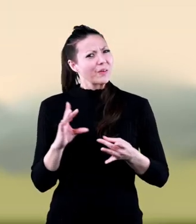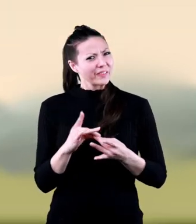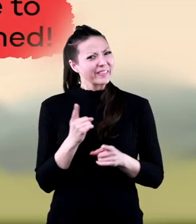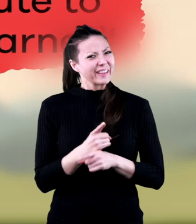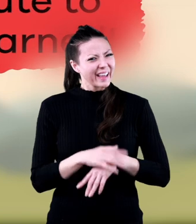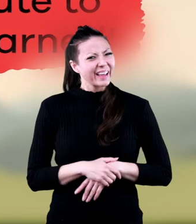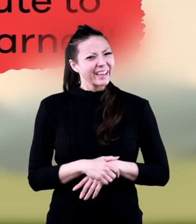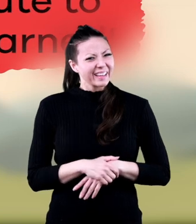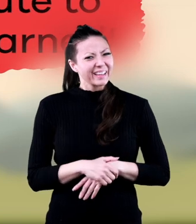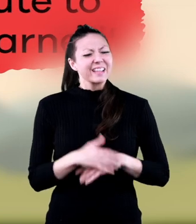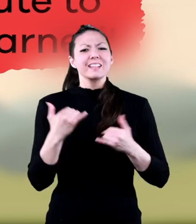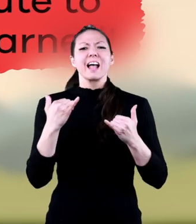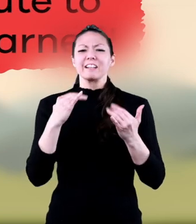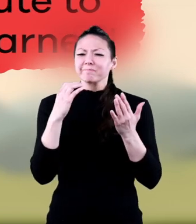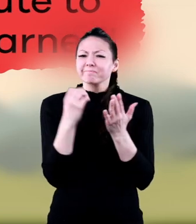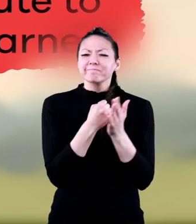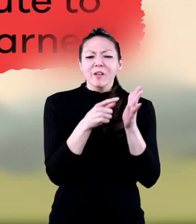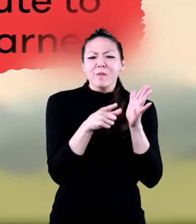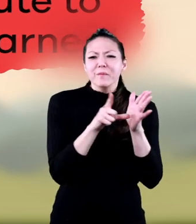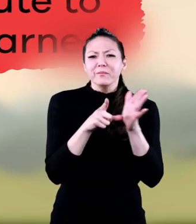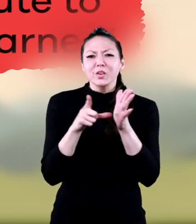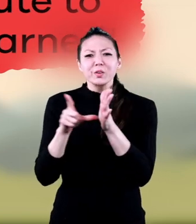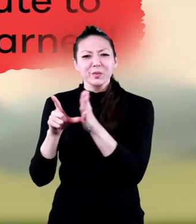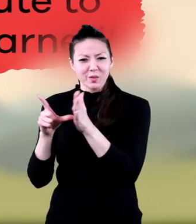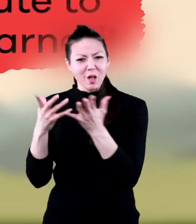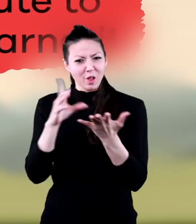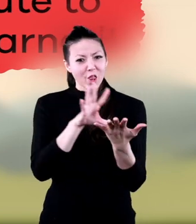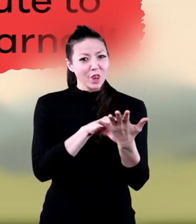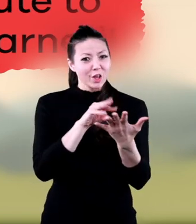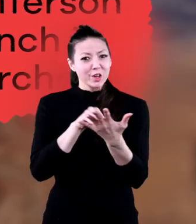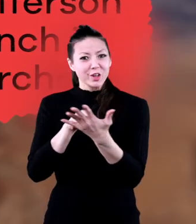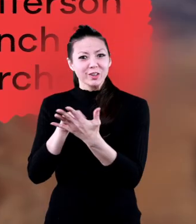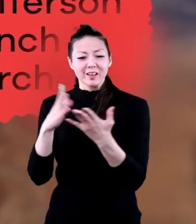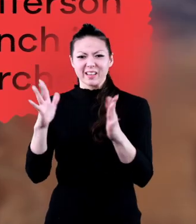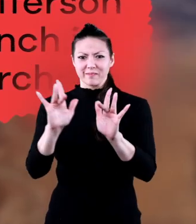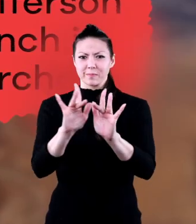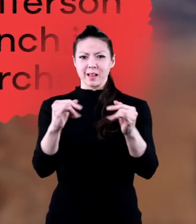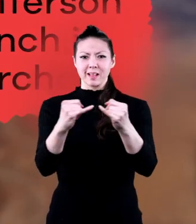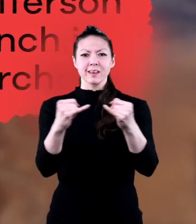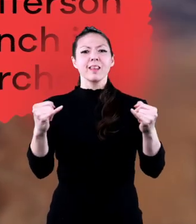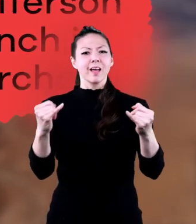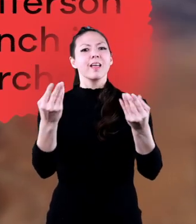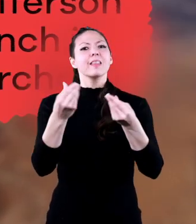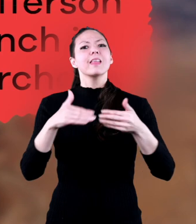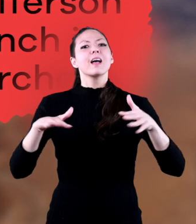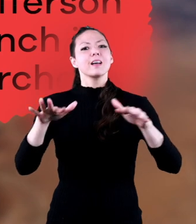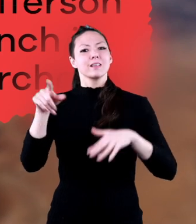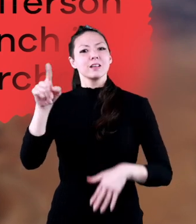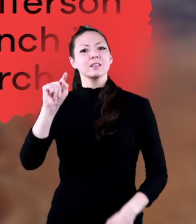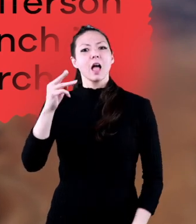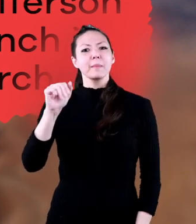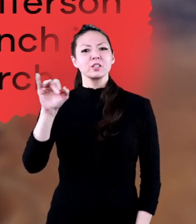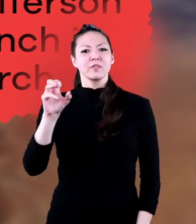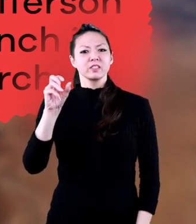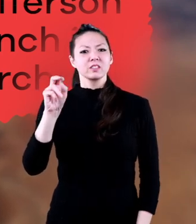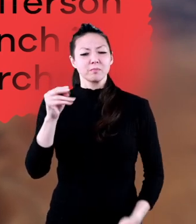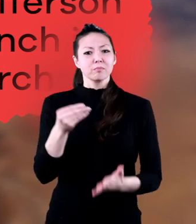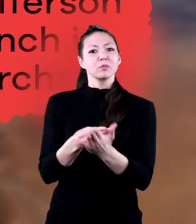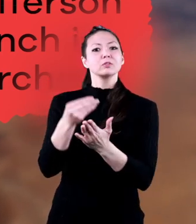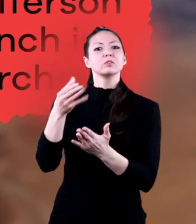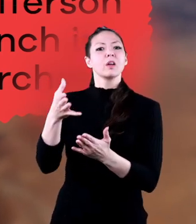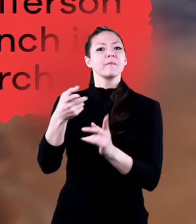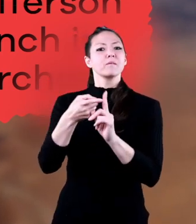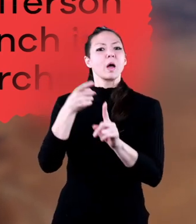right? Let's take a quick minute to review what we have learned. Fill in the blank. The land that Thomas